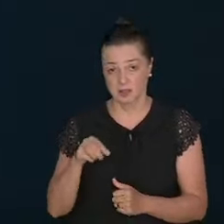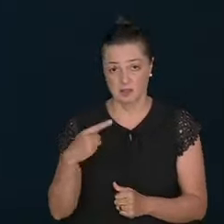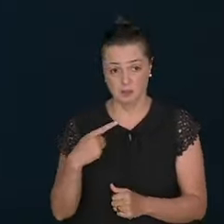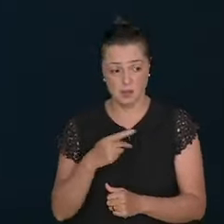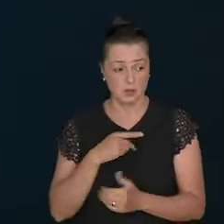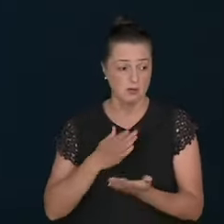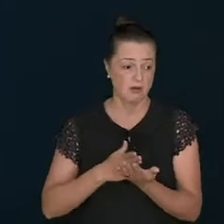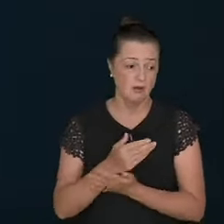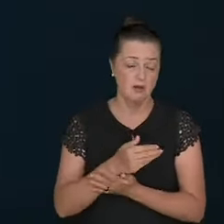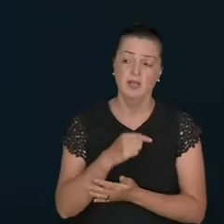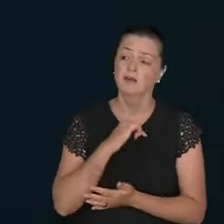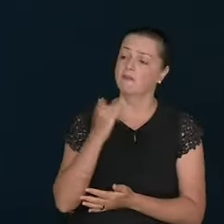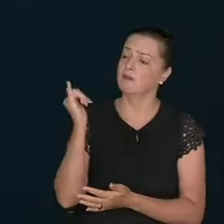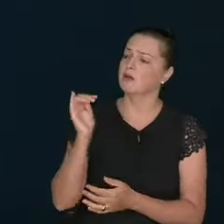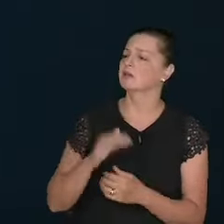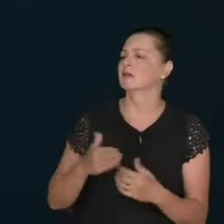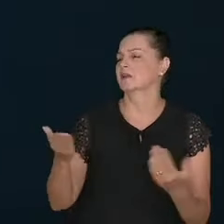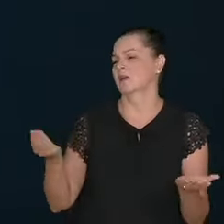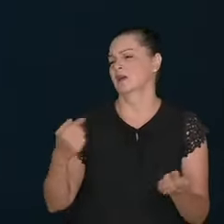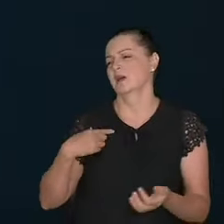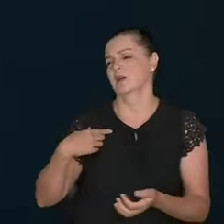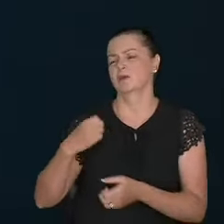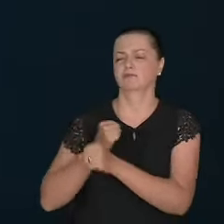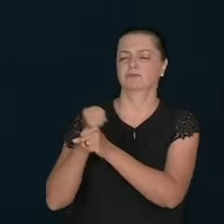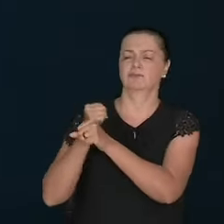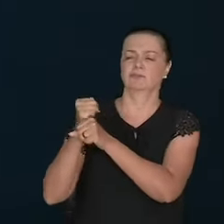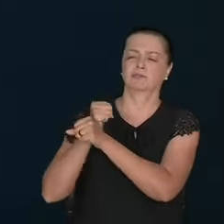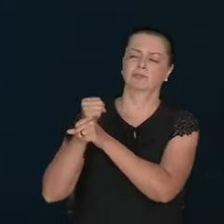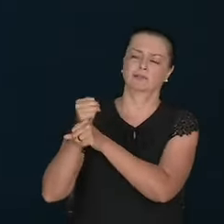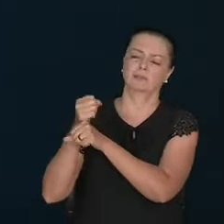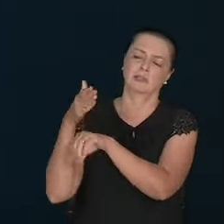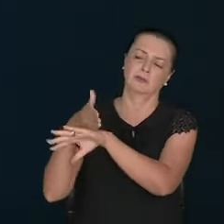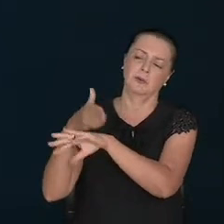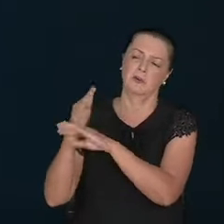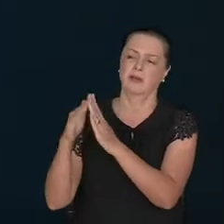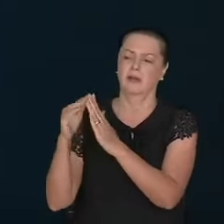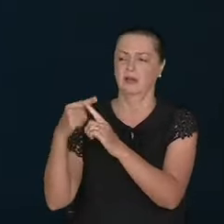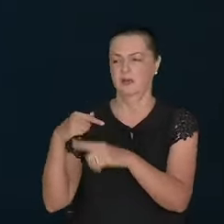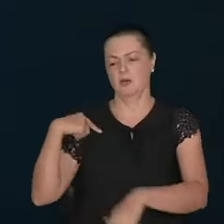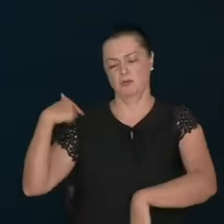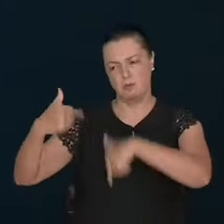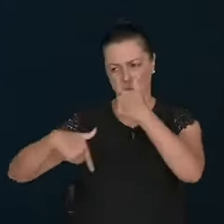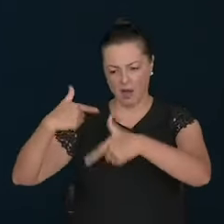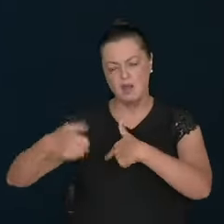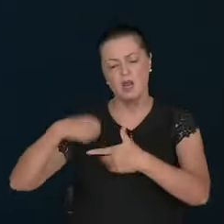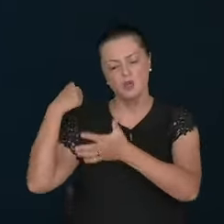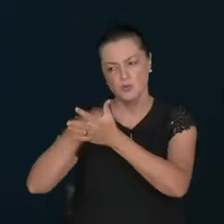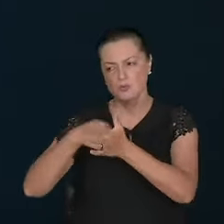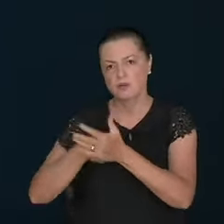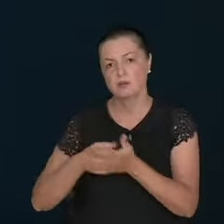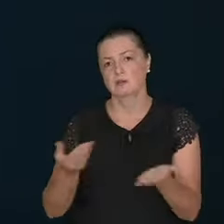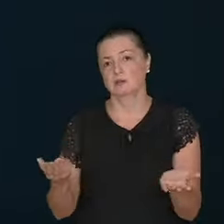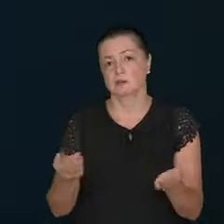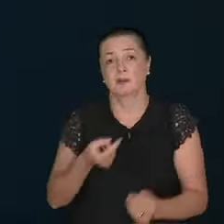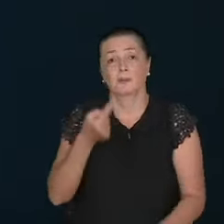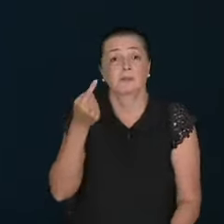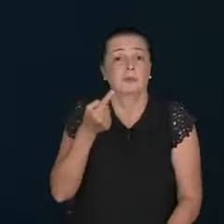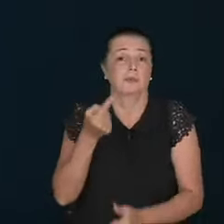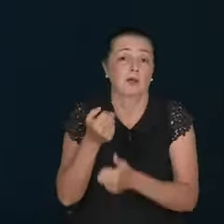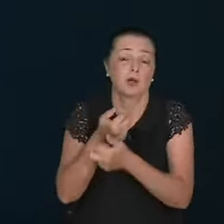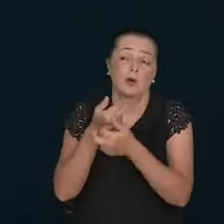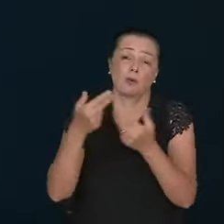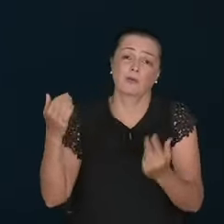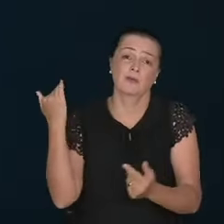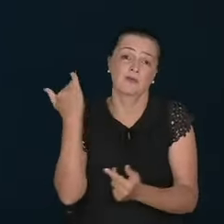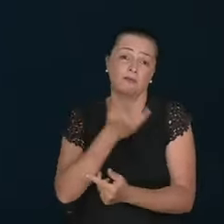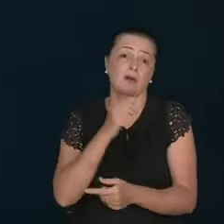The first thing. They say. But I've done this. I've been so many years. In the church. How come. I have done. So many things. The